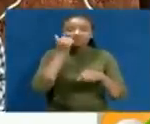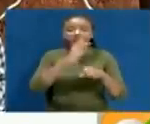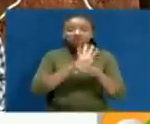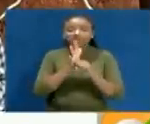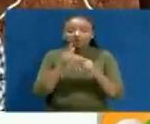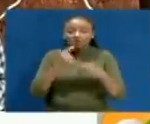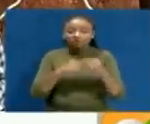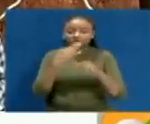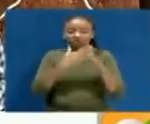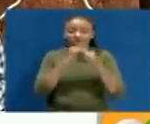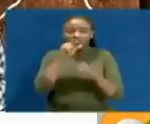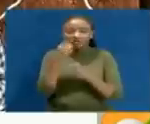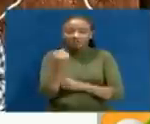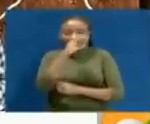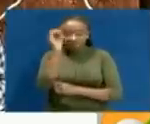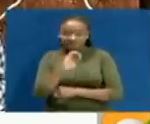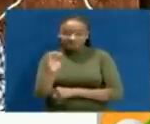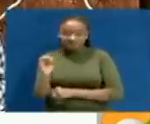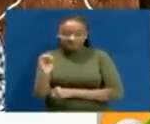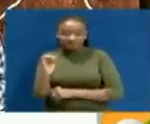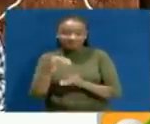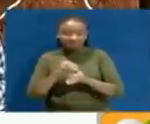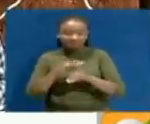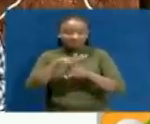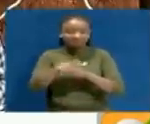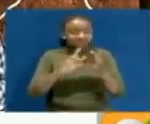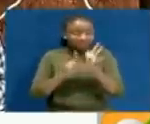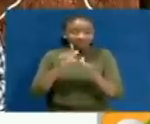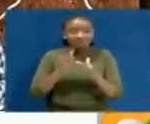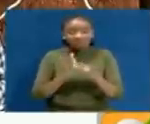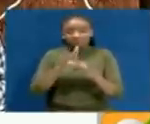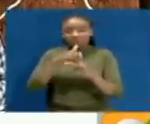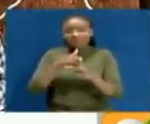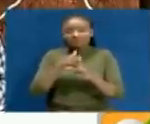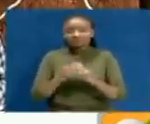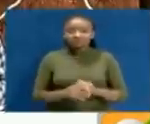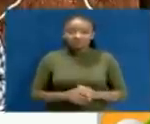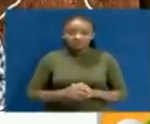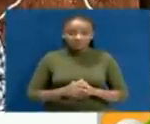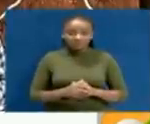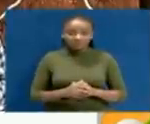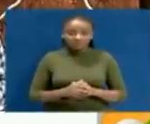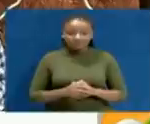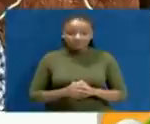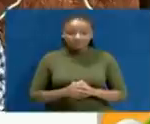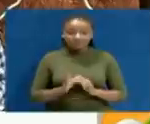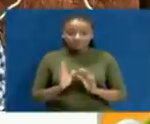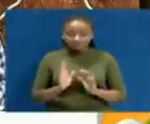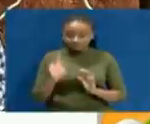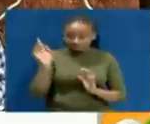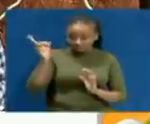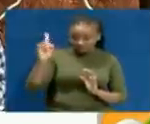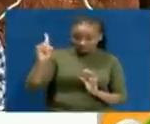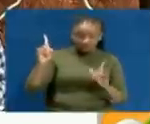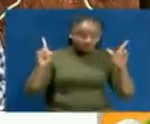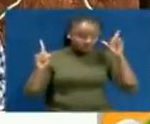9.5 percent, still significantly above the WHO-recommended 5 percent. Nairobi and Mombasa still